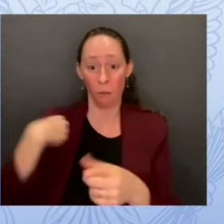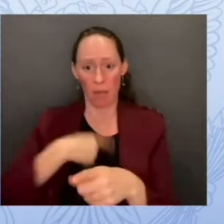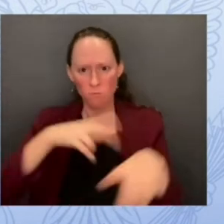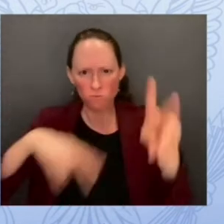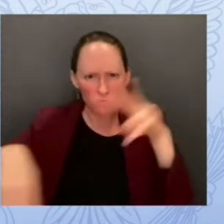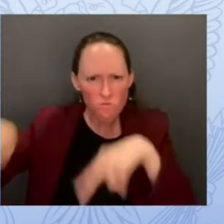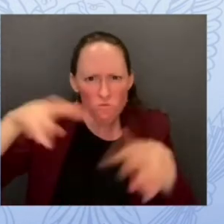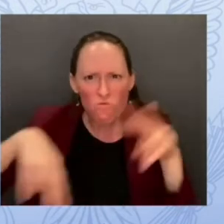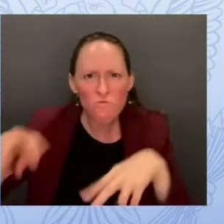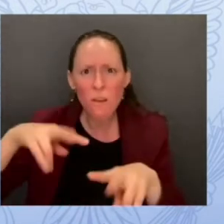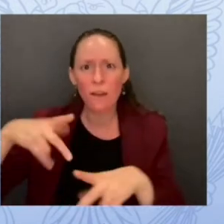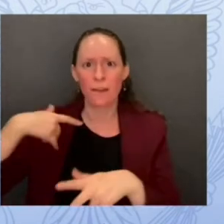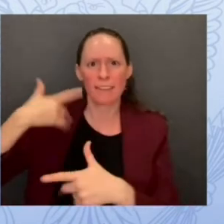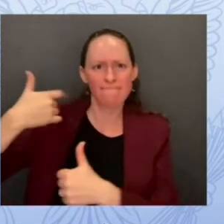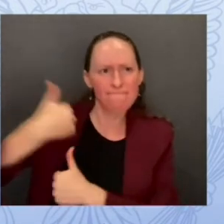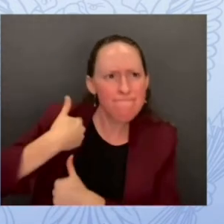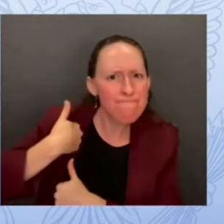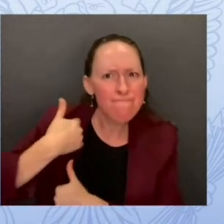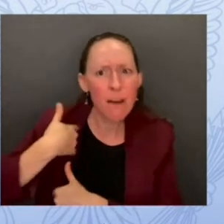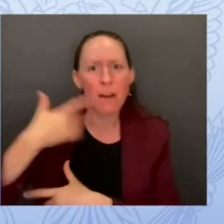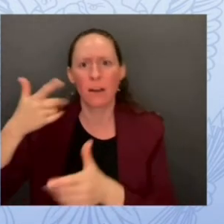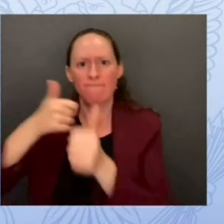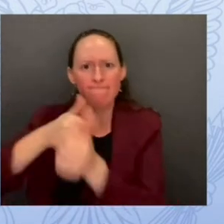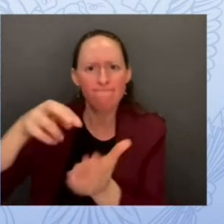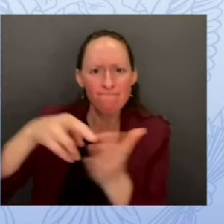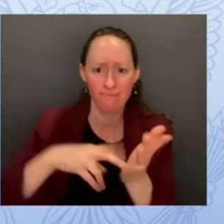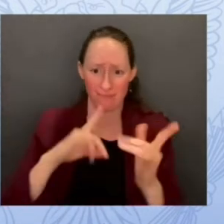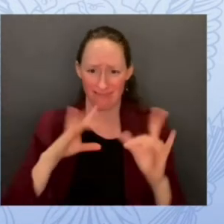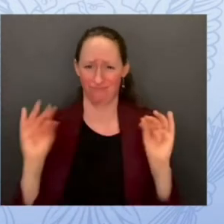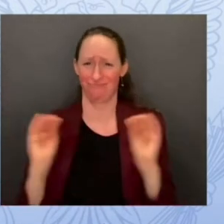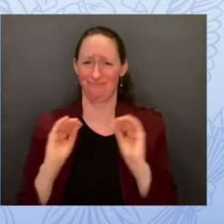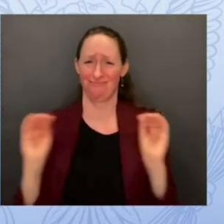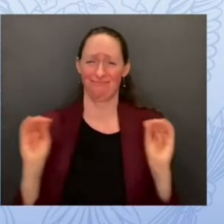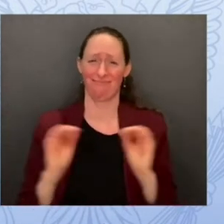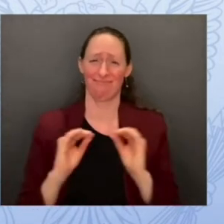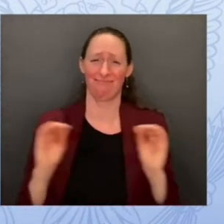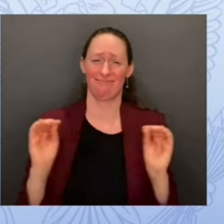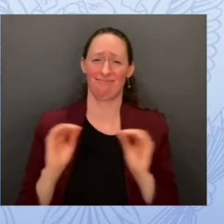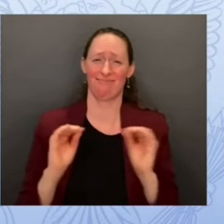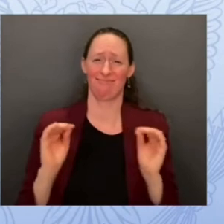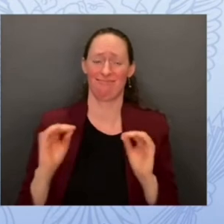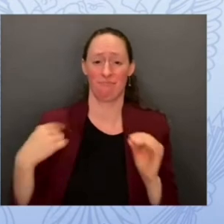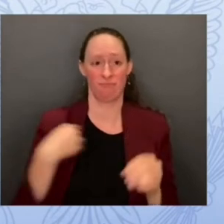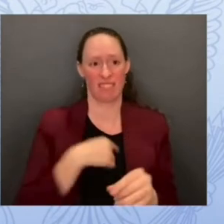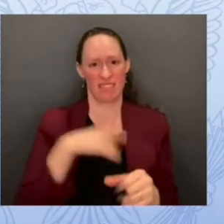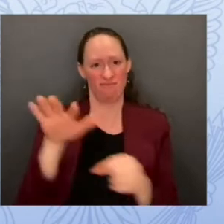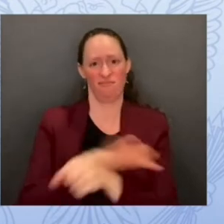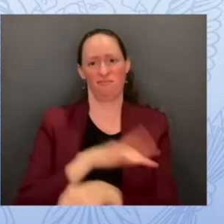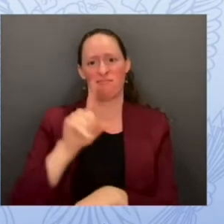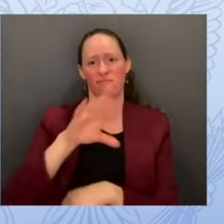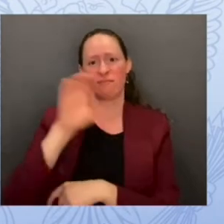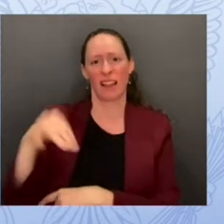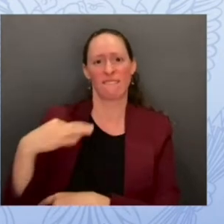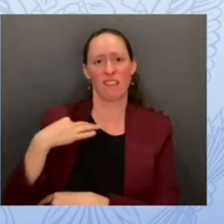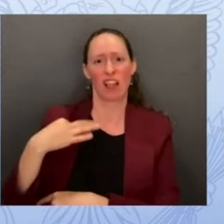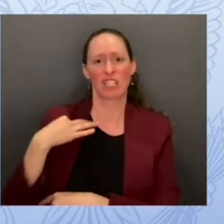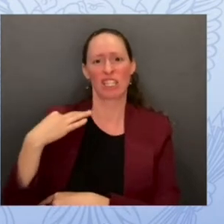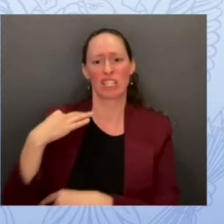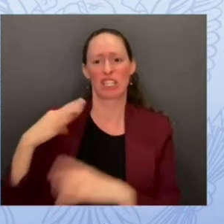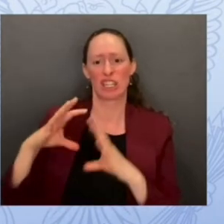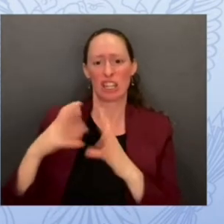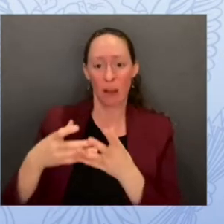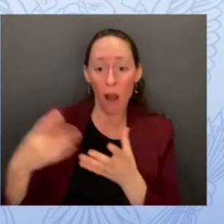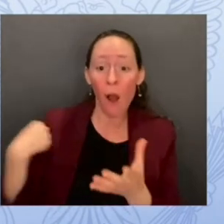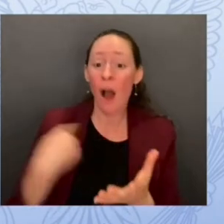a voluntary agency who works every single day to build trusted partnerships and it's why we